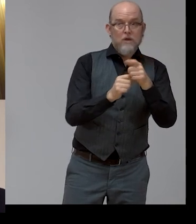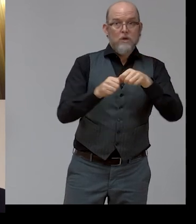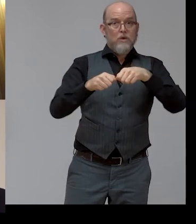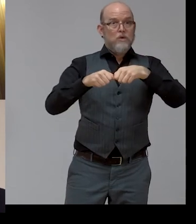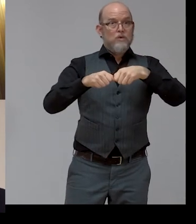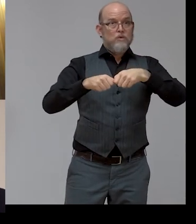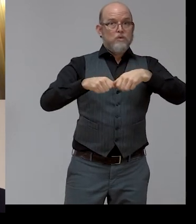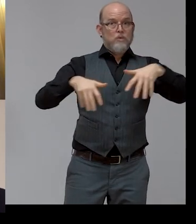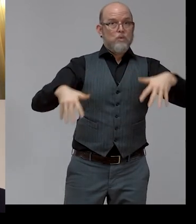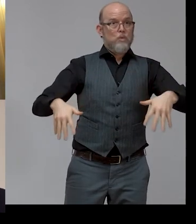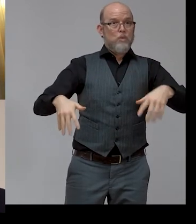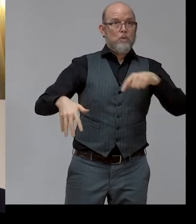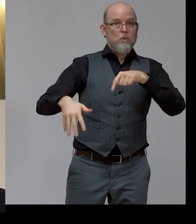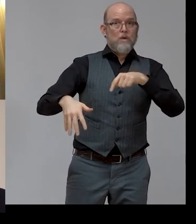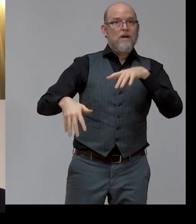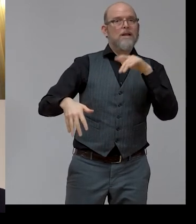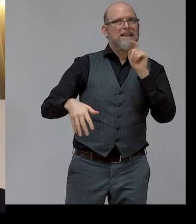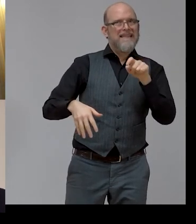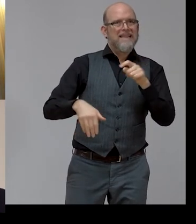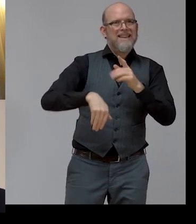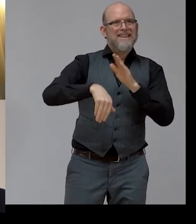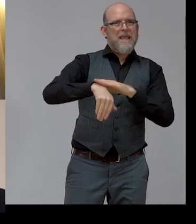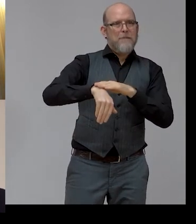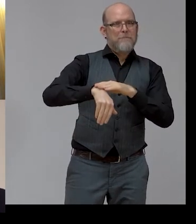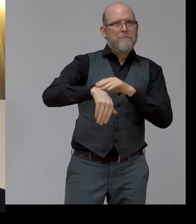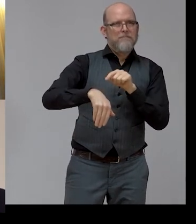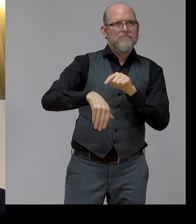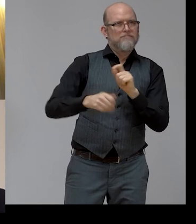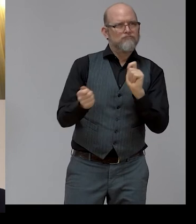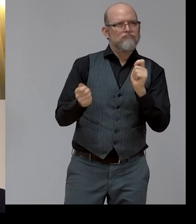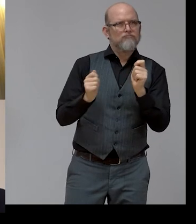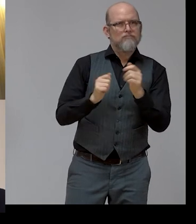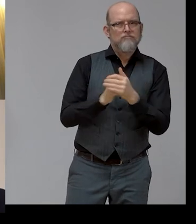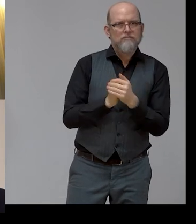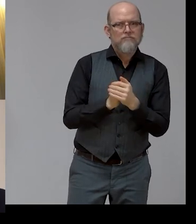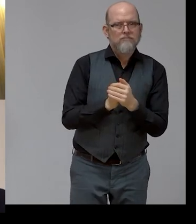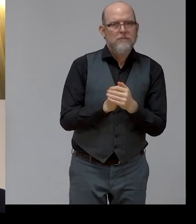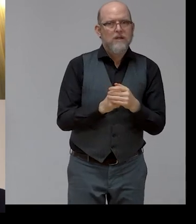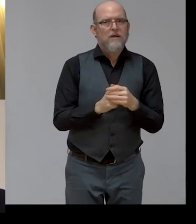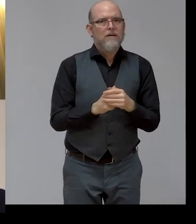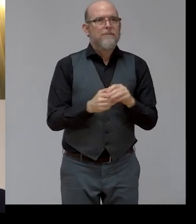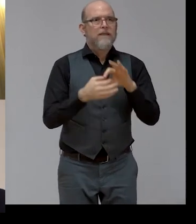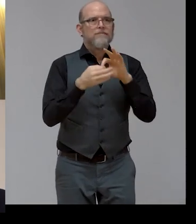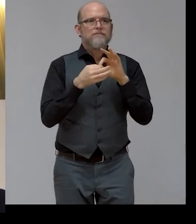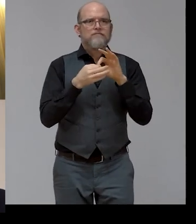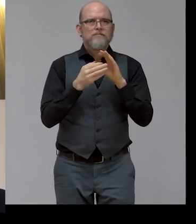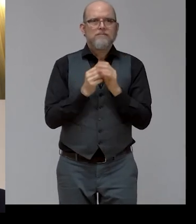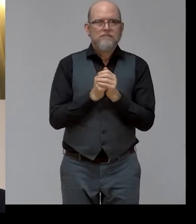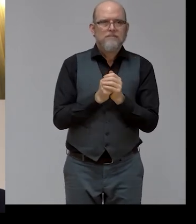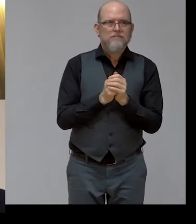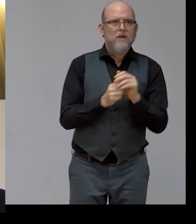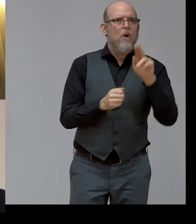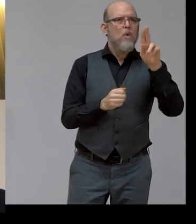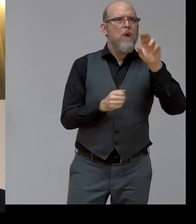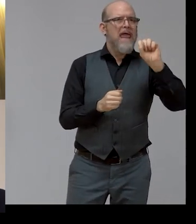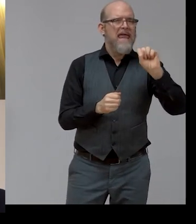vision in the UN SDGs on kind of a circular motion between the economy, society, and the environment,